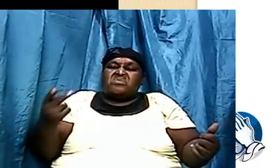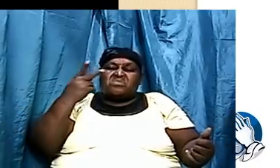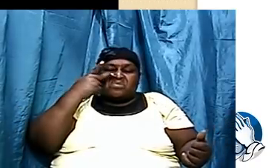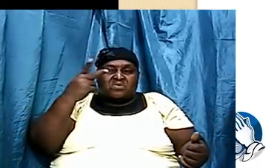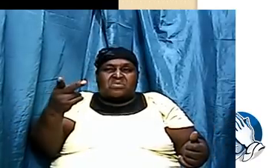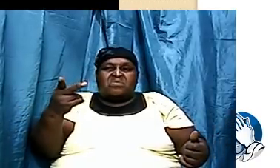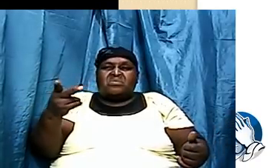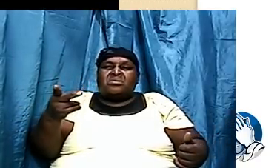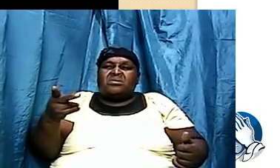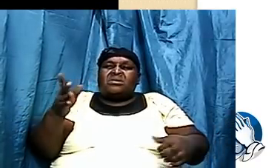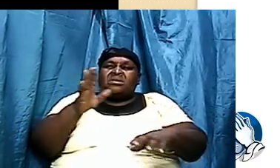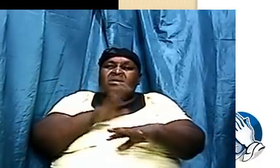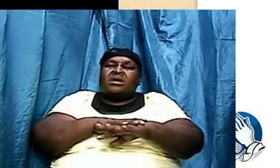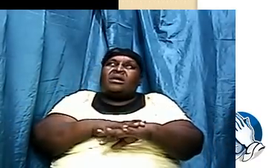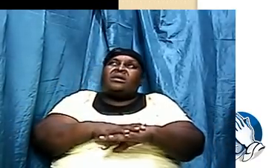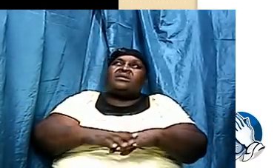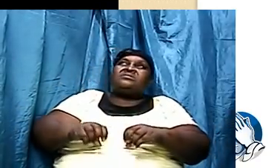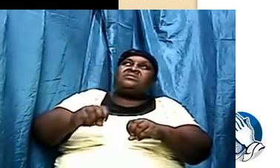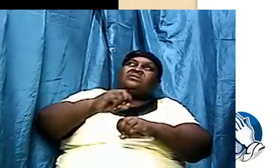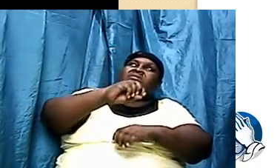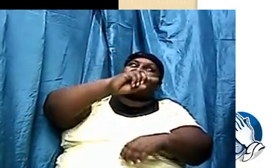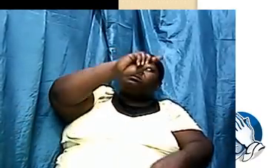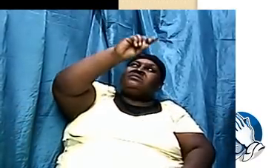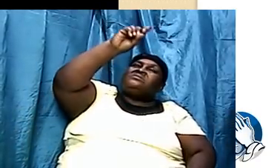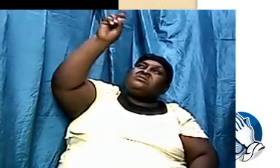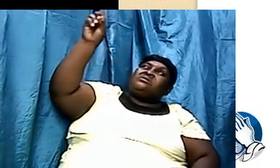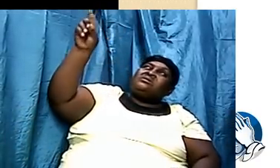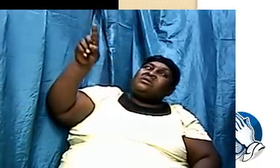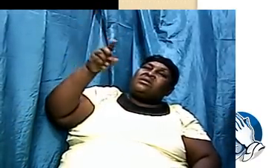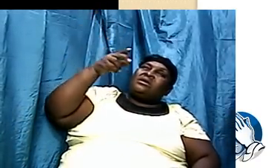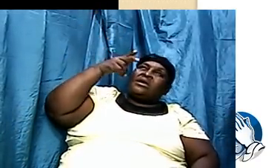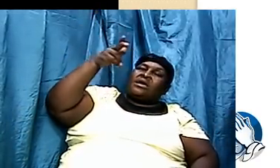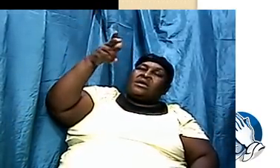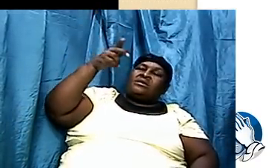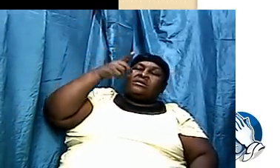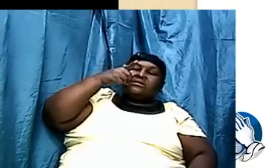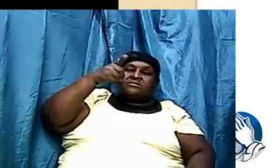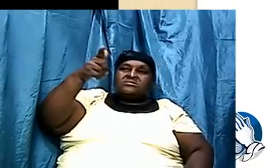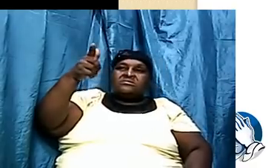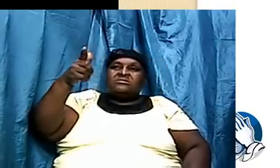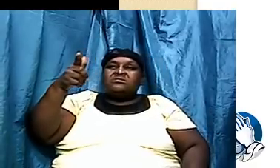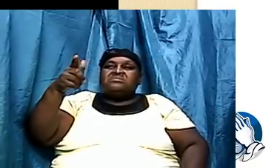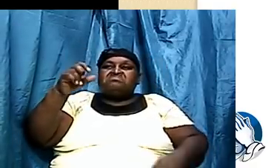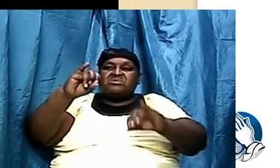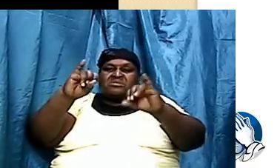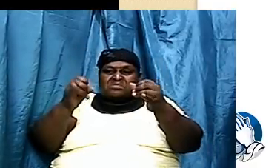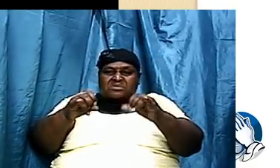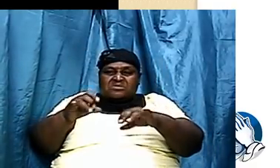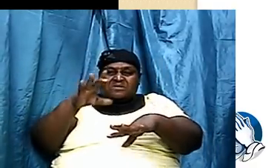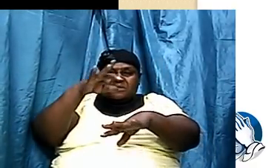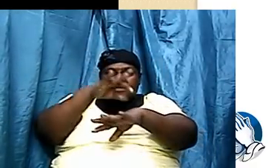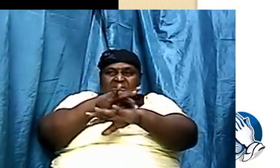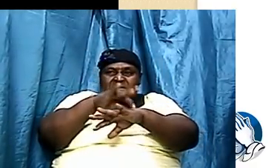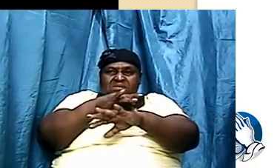at satellites showing imagery of the earth, we realize that it's just out there